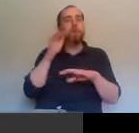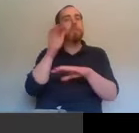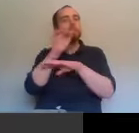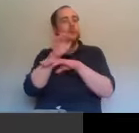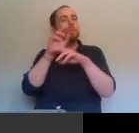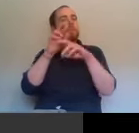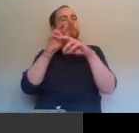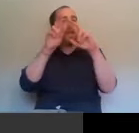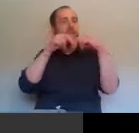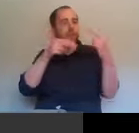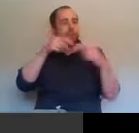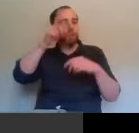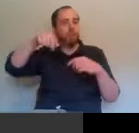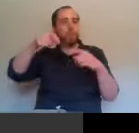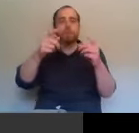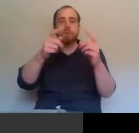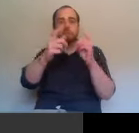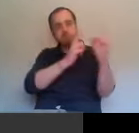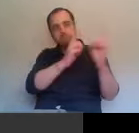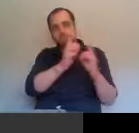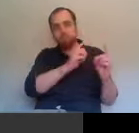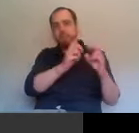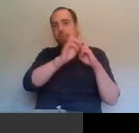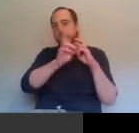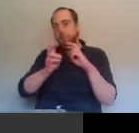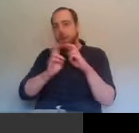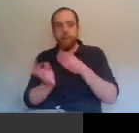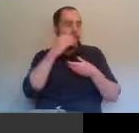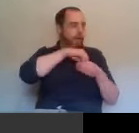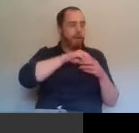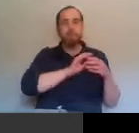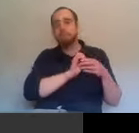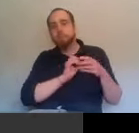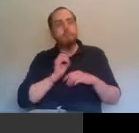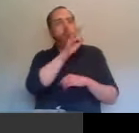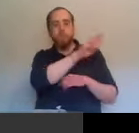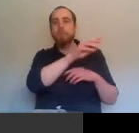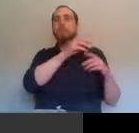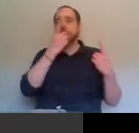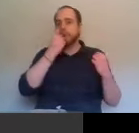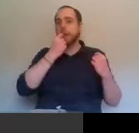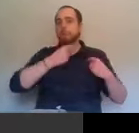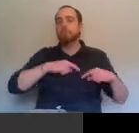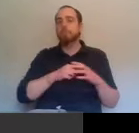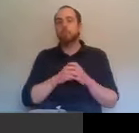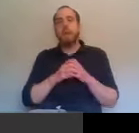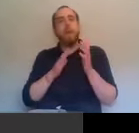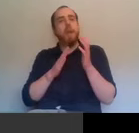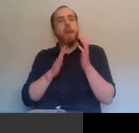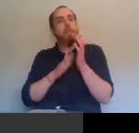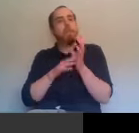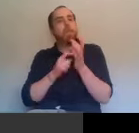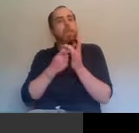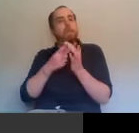Yeah. Um, Marie, do you, uh, do you agree with what, uh, what Mary said there that some of the worst fears of 2016